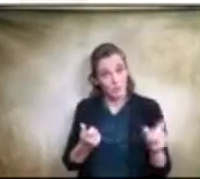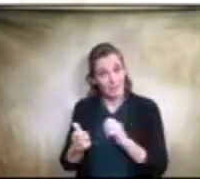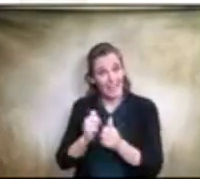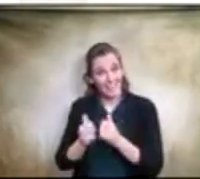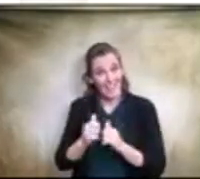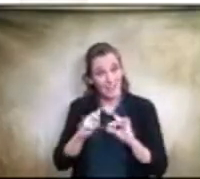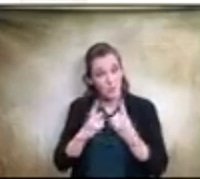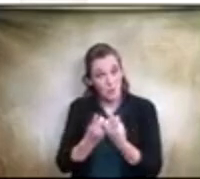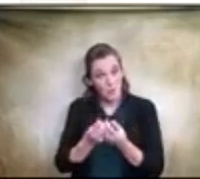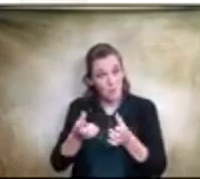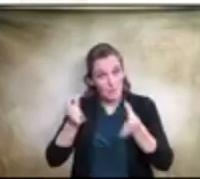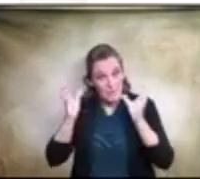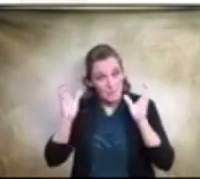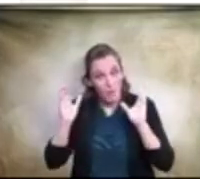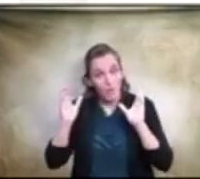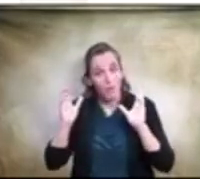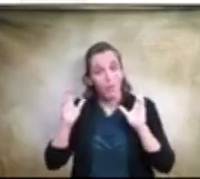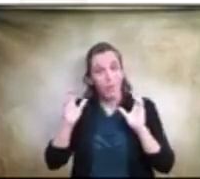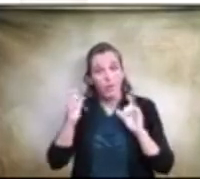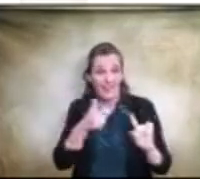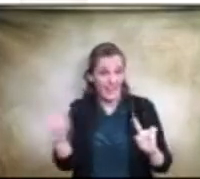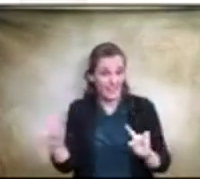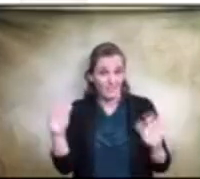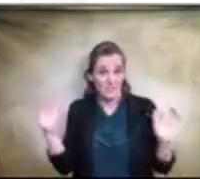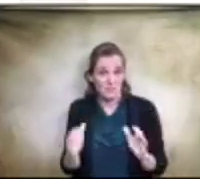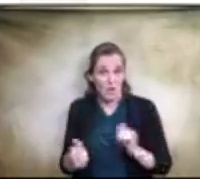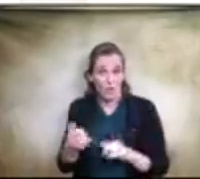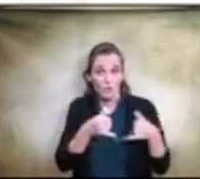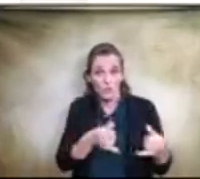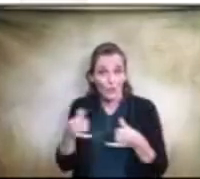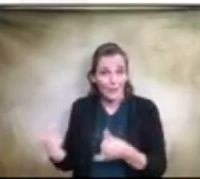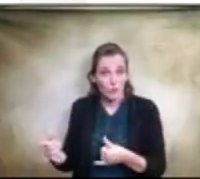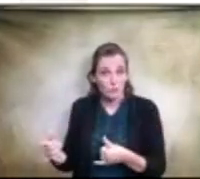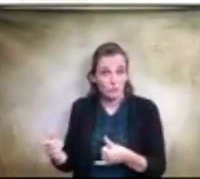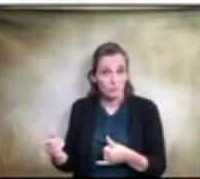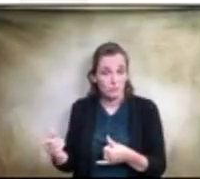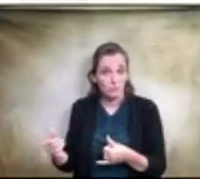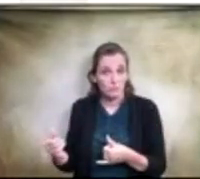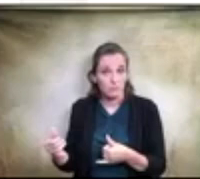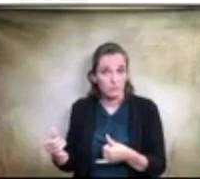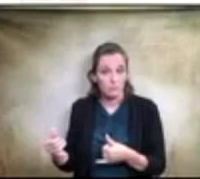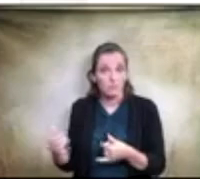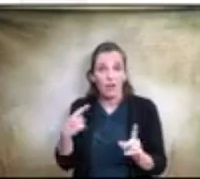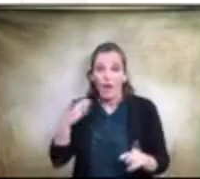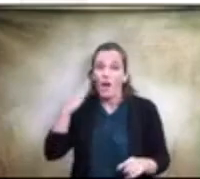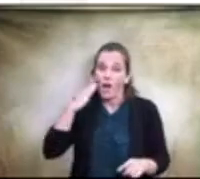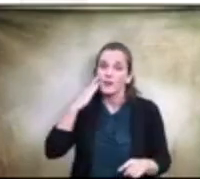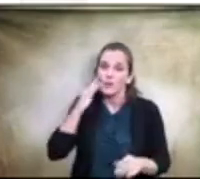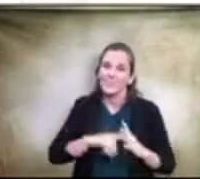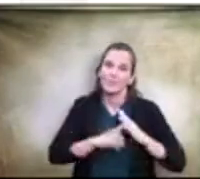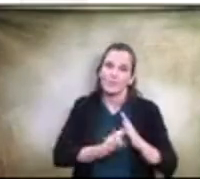um any of the smaller cheerleaders because i know that that would be original purpose